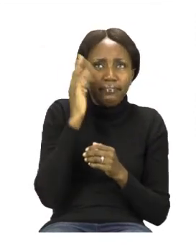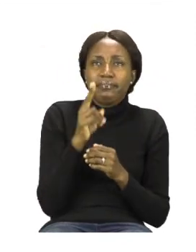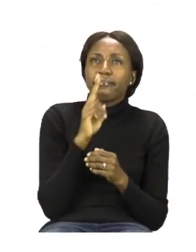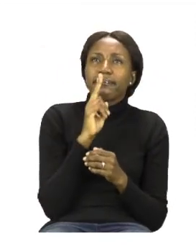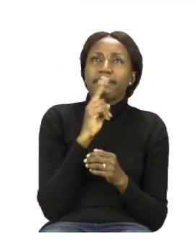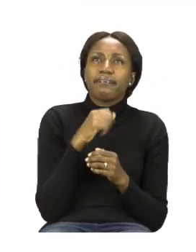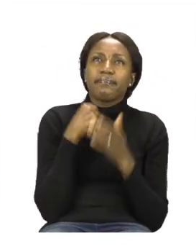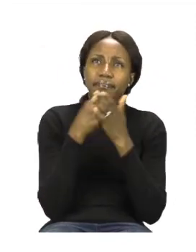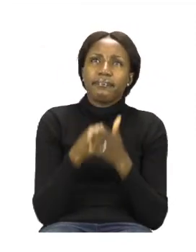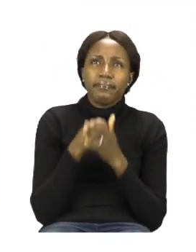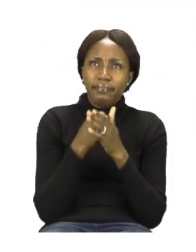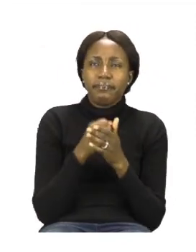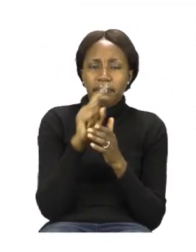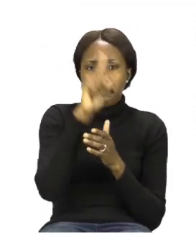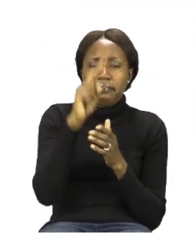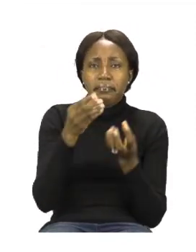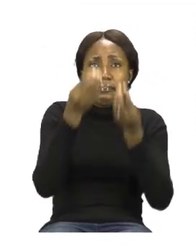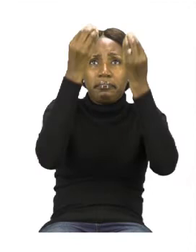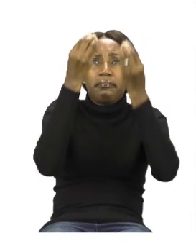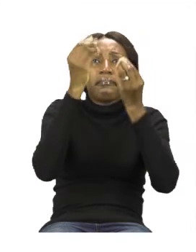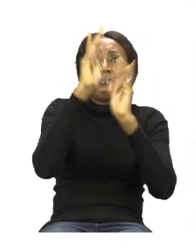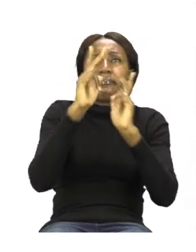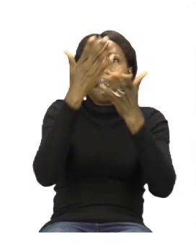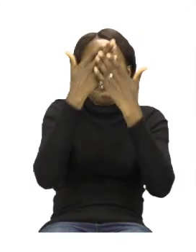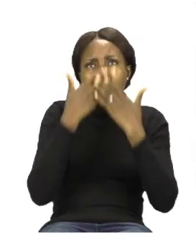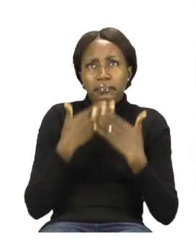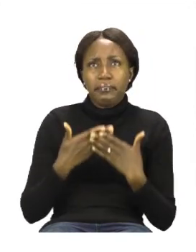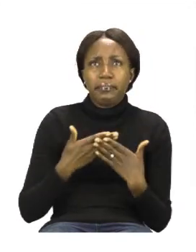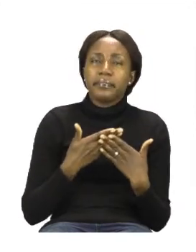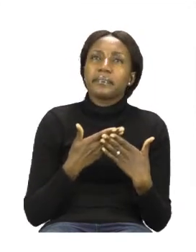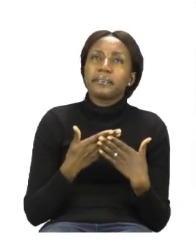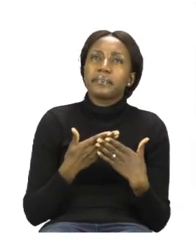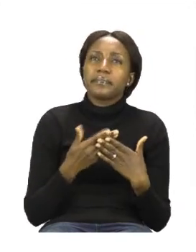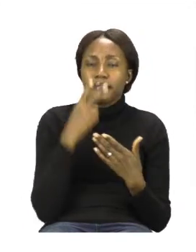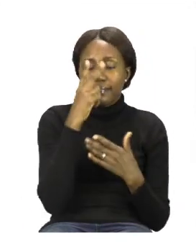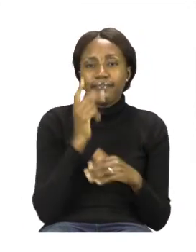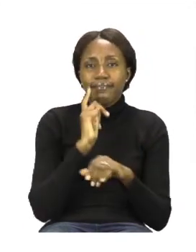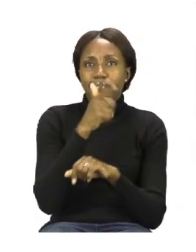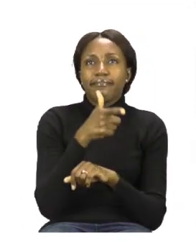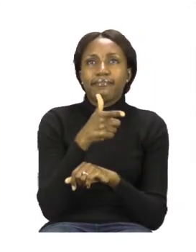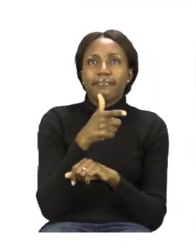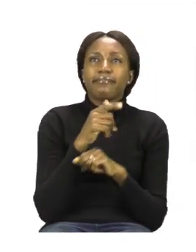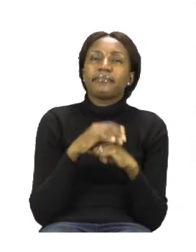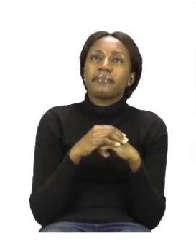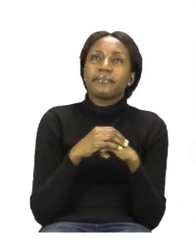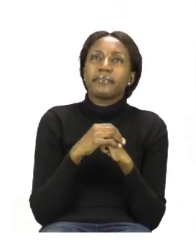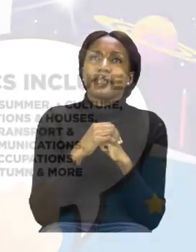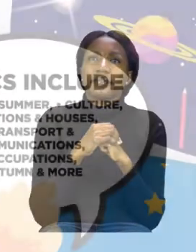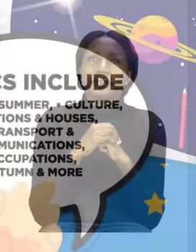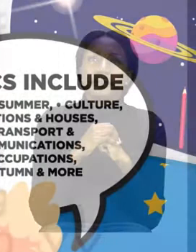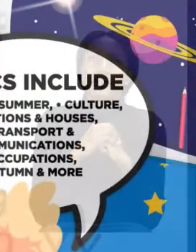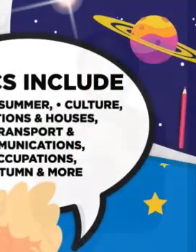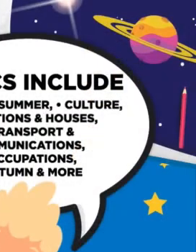and do it with someone at home as well, so that you don't get it wrong. I will see you soon after the advert break.